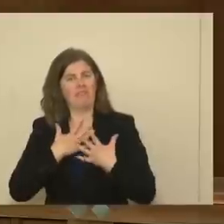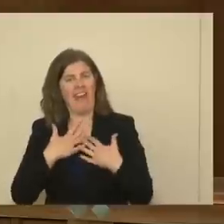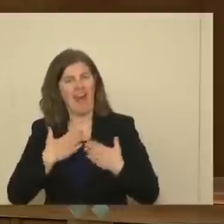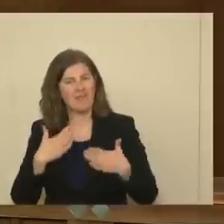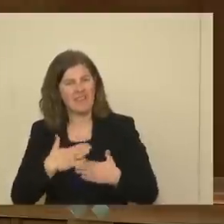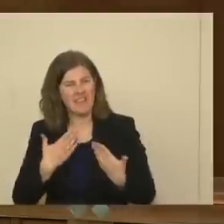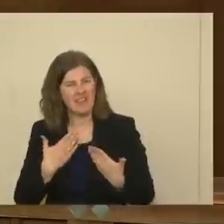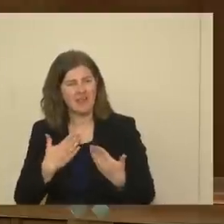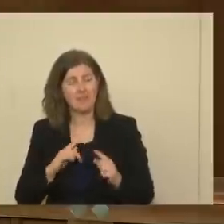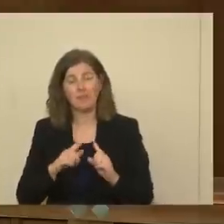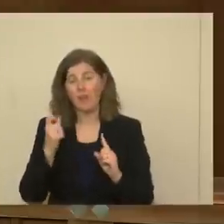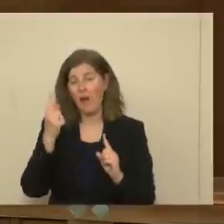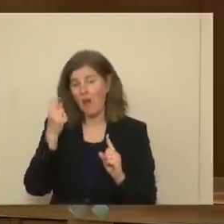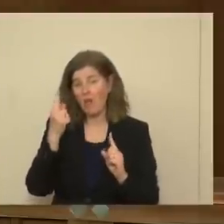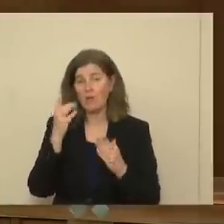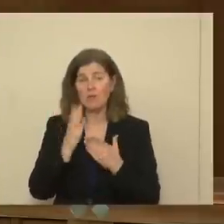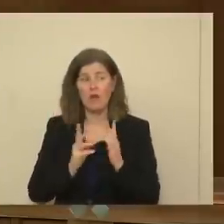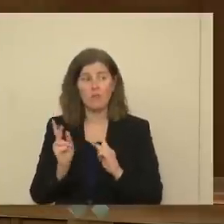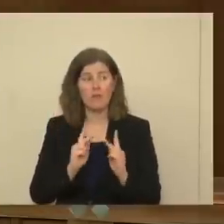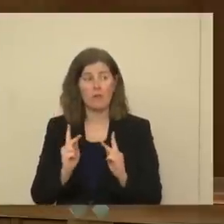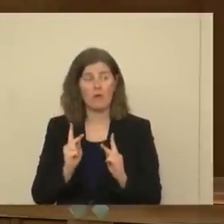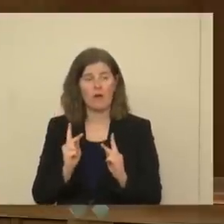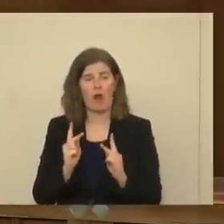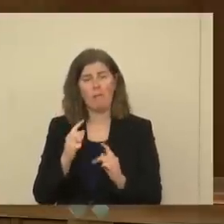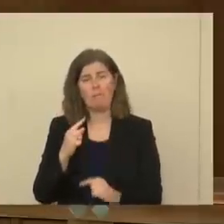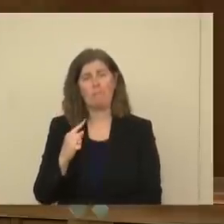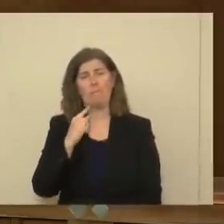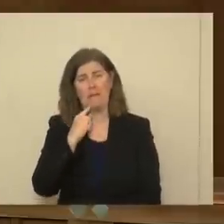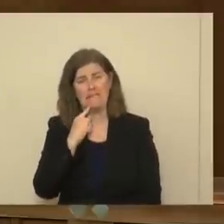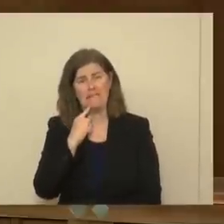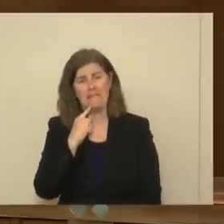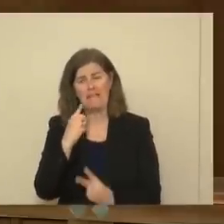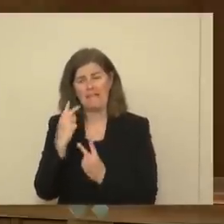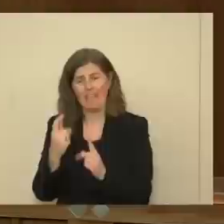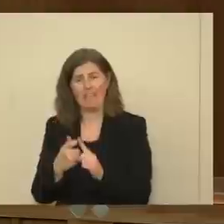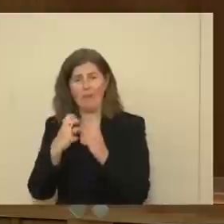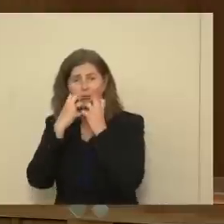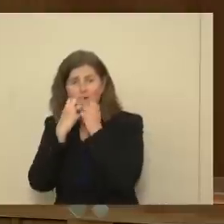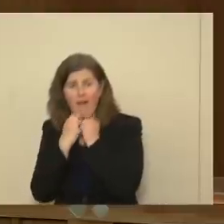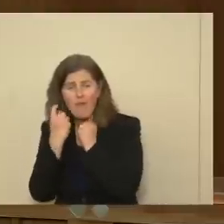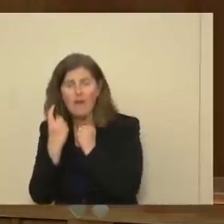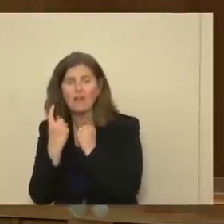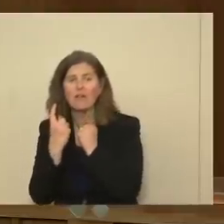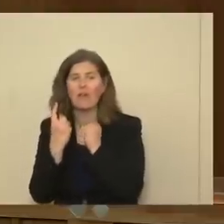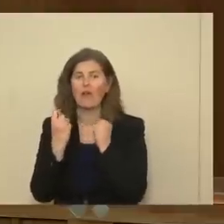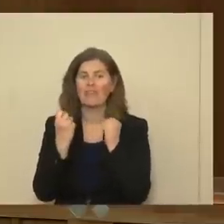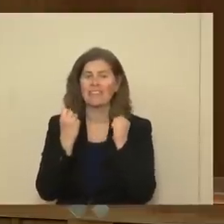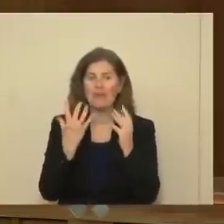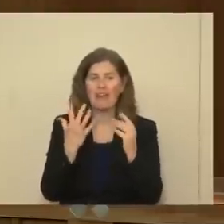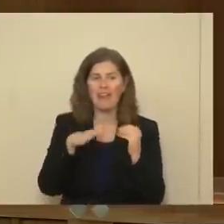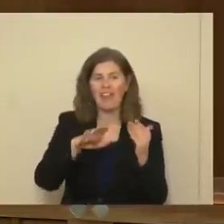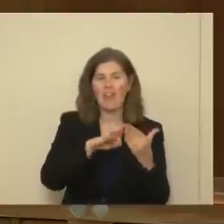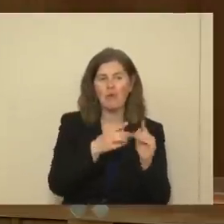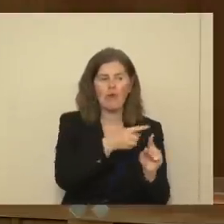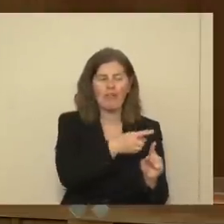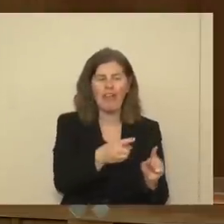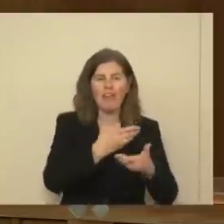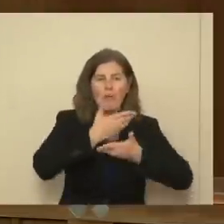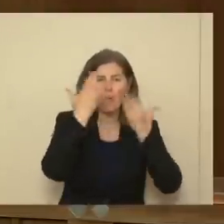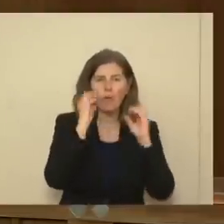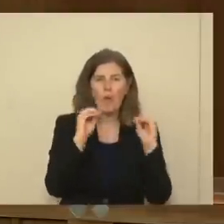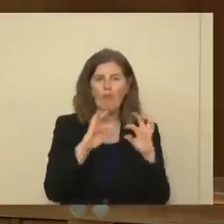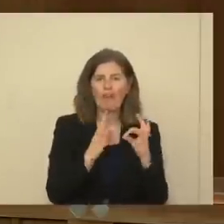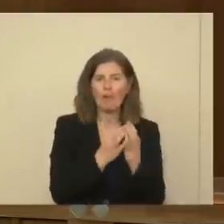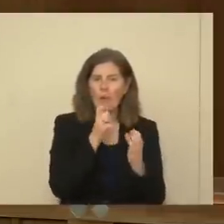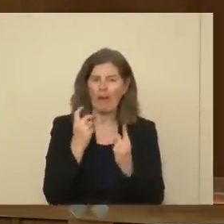we do – people are missing visitation from their loved ones, there are many in the community that don't have loved ones that